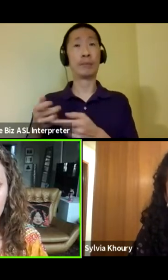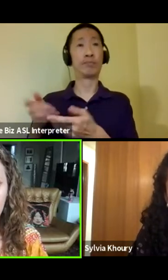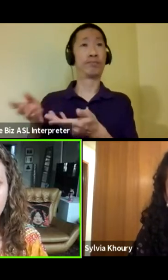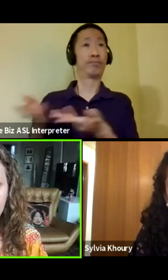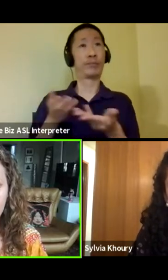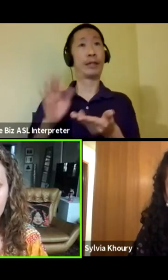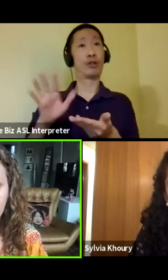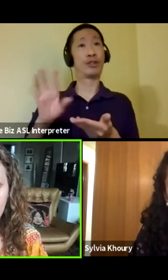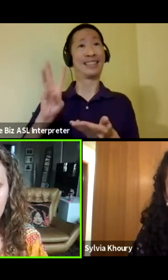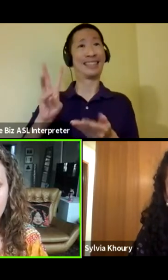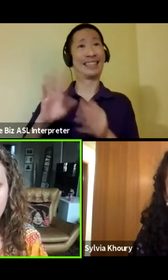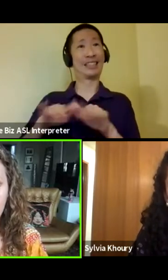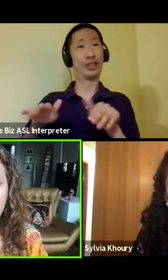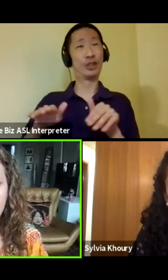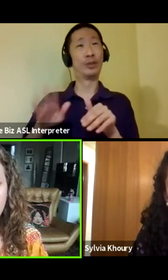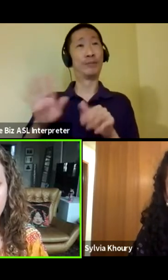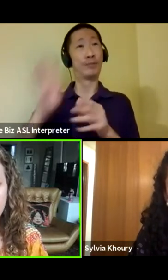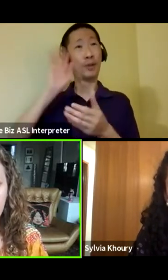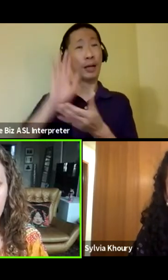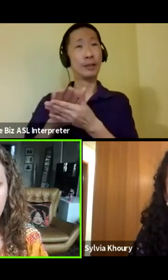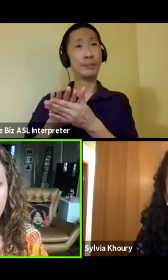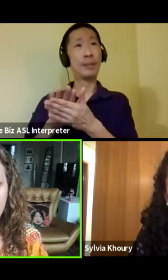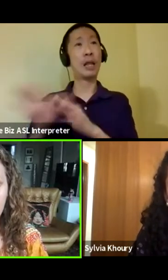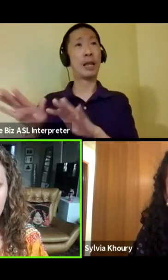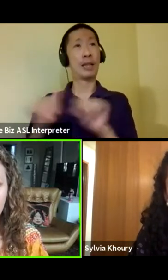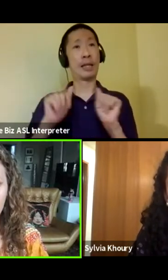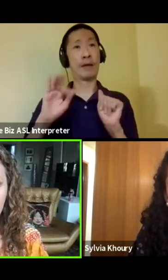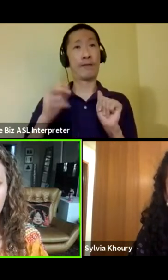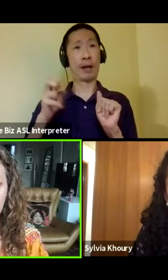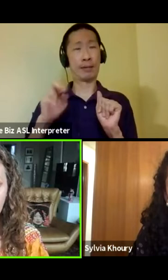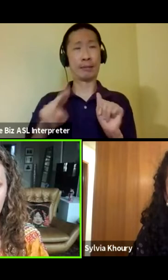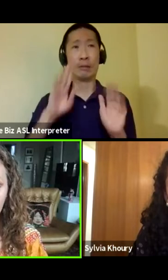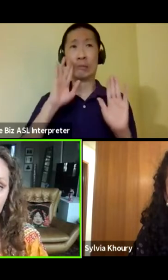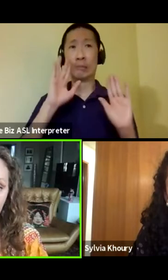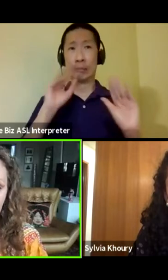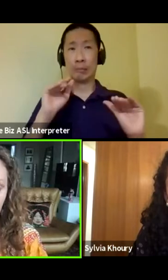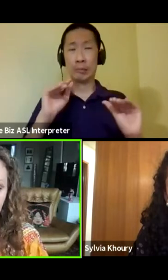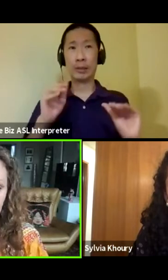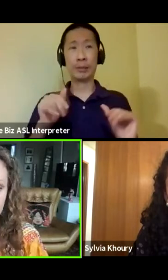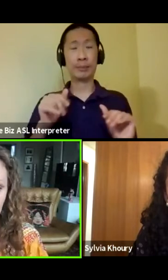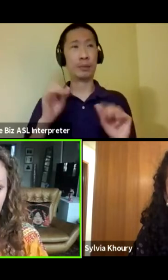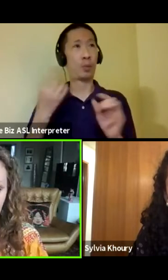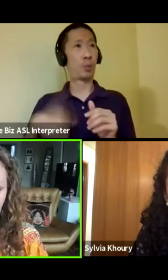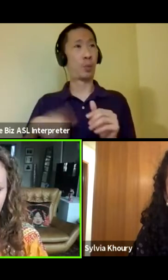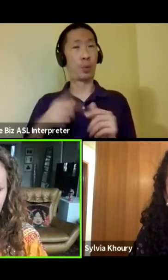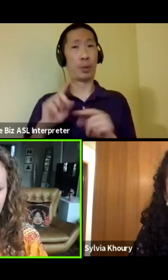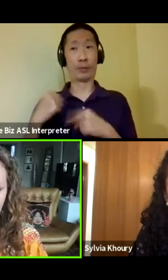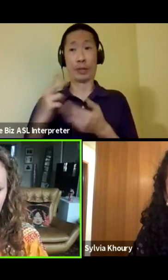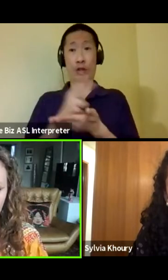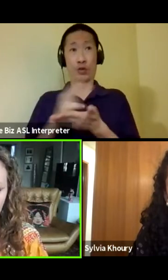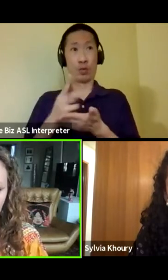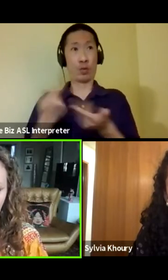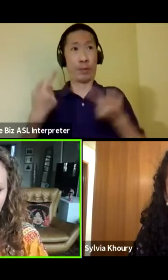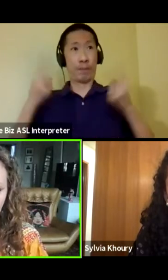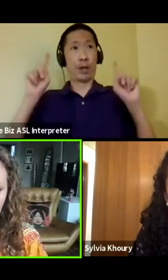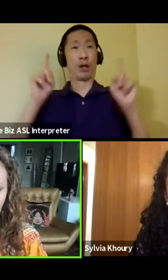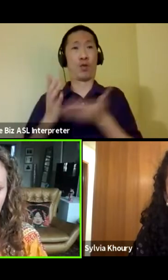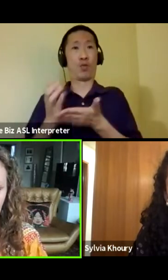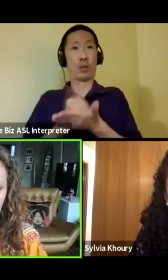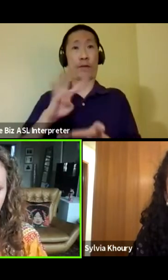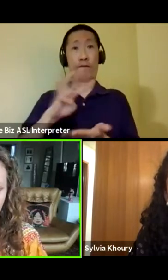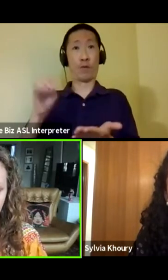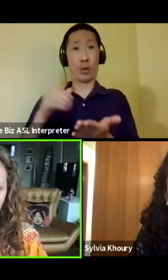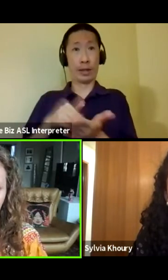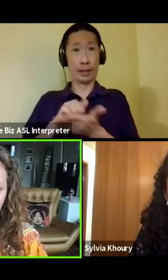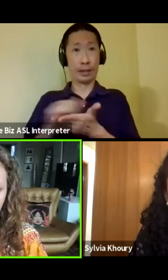her husband out of Afghanistan. And it's been incredible. In two weeks, we've been able to raise $40,000. My goal is